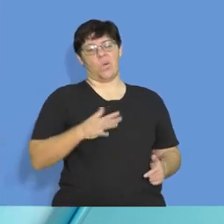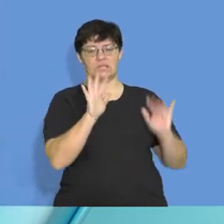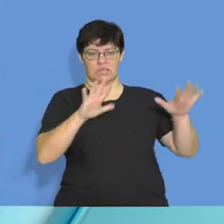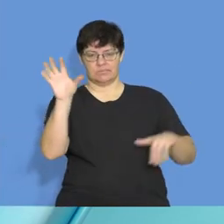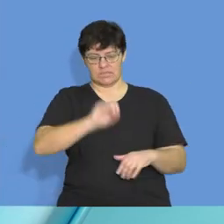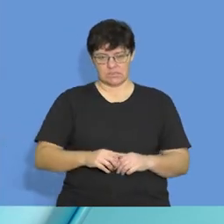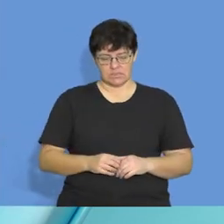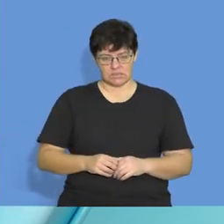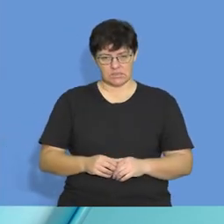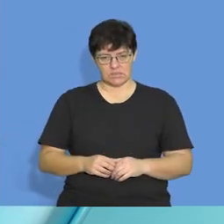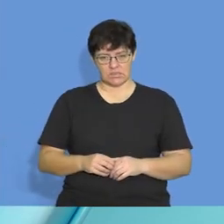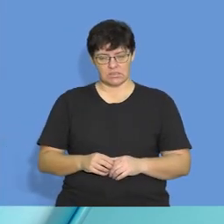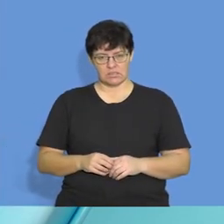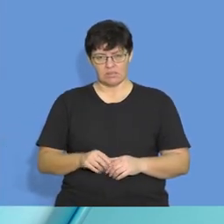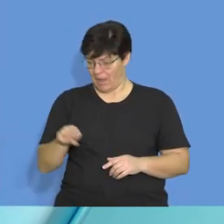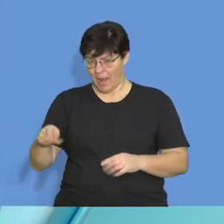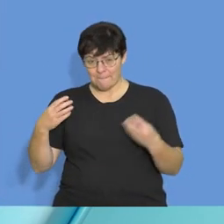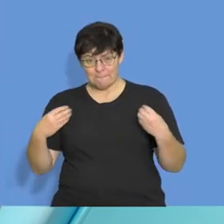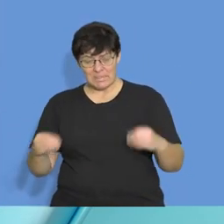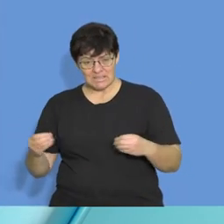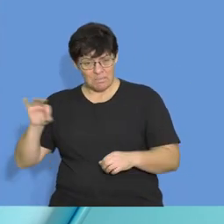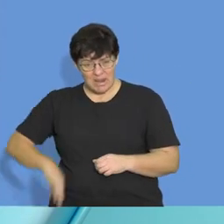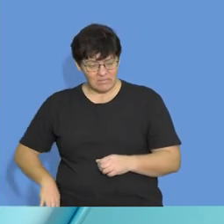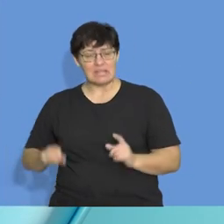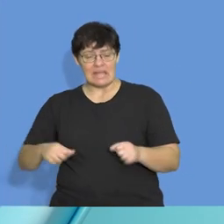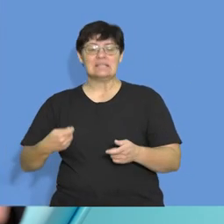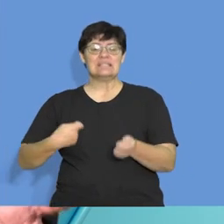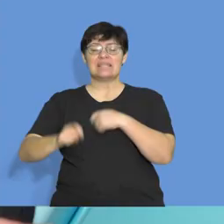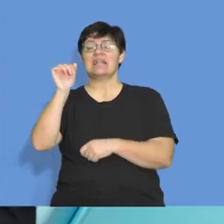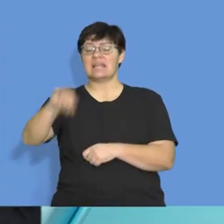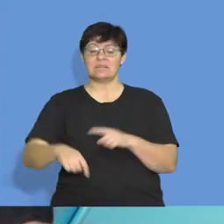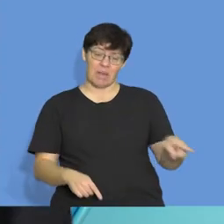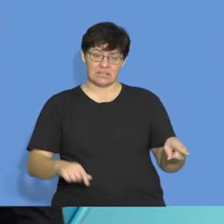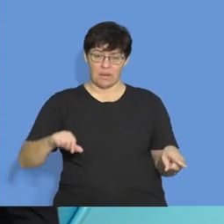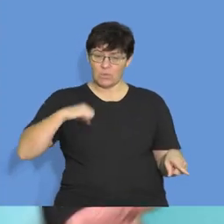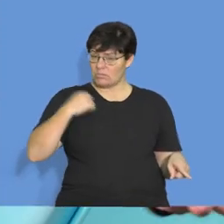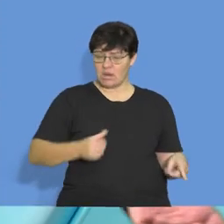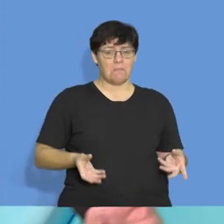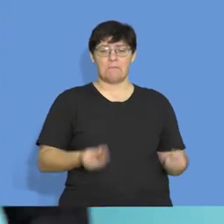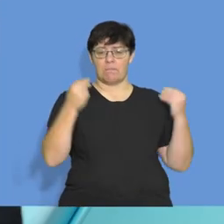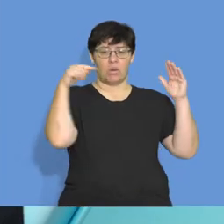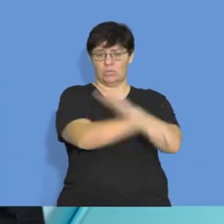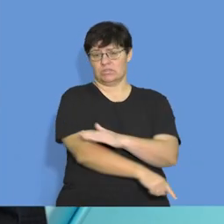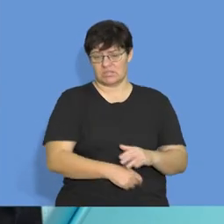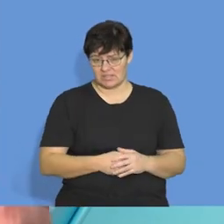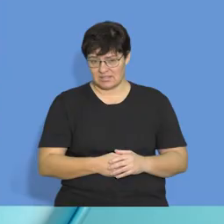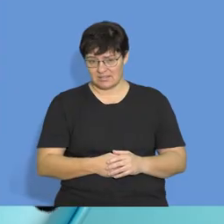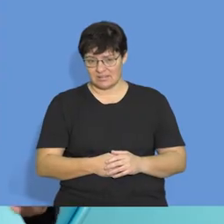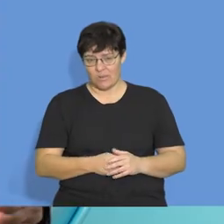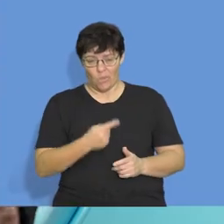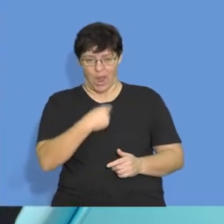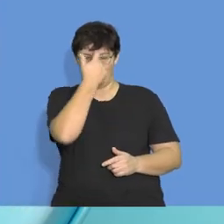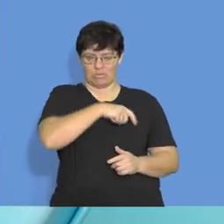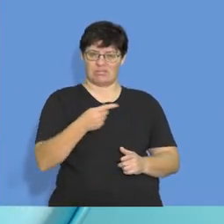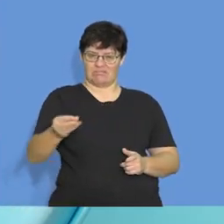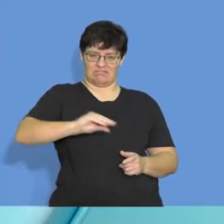the business is not benefiting. Yes, they're benefiting with the sale, but the municipality is actually losing out in the long run. So what do we